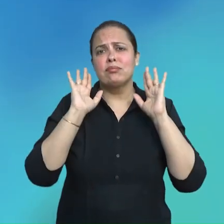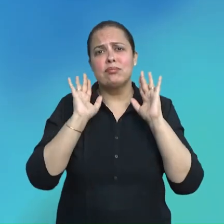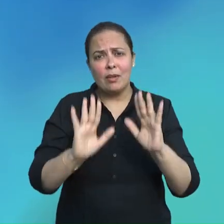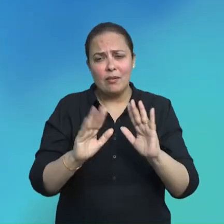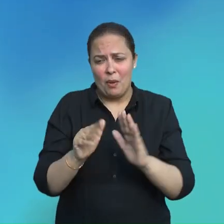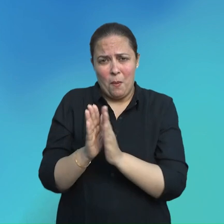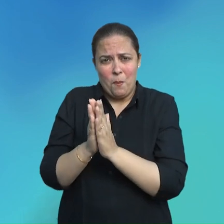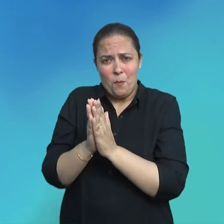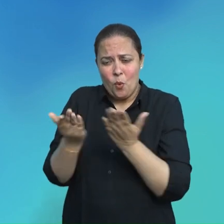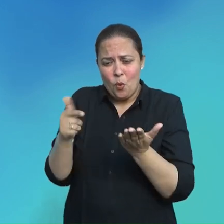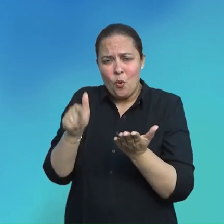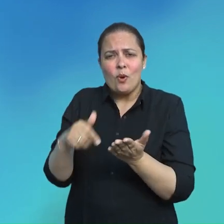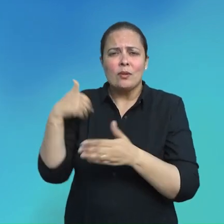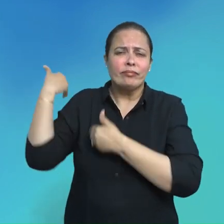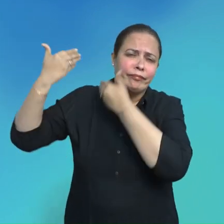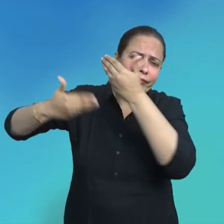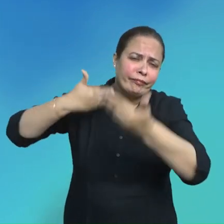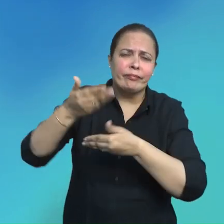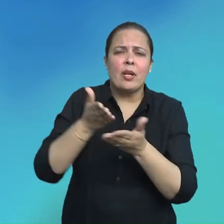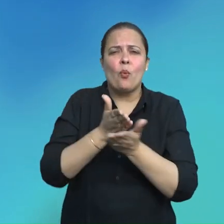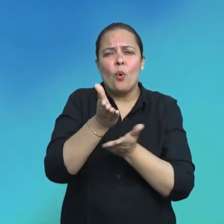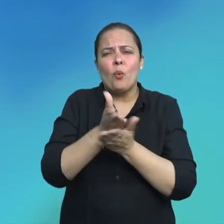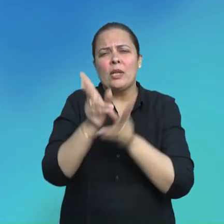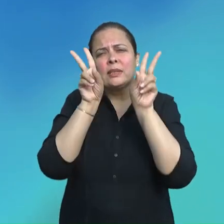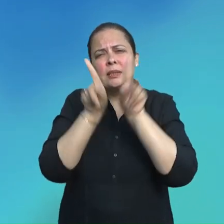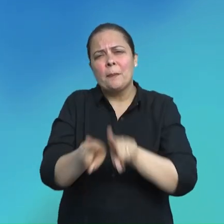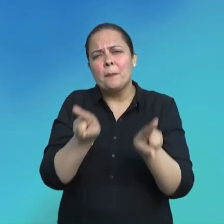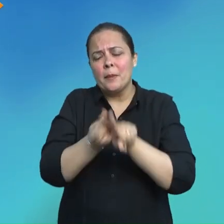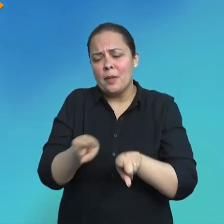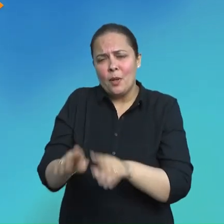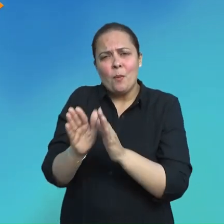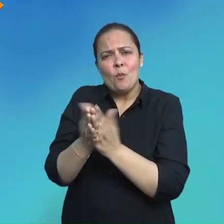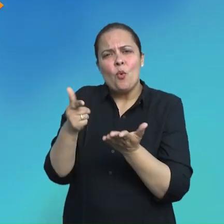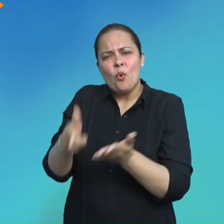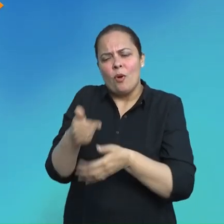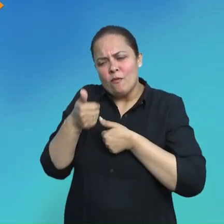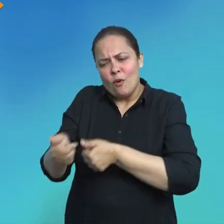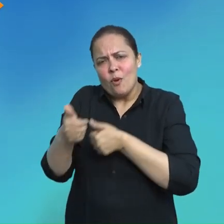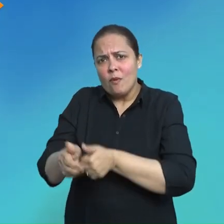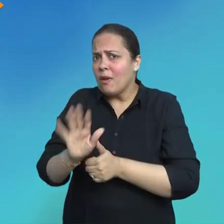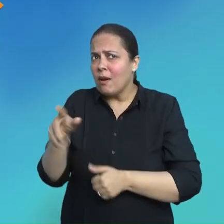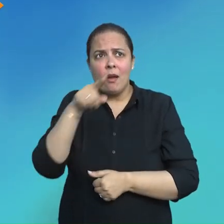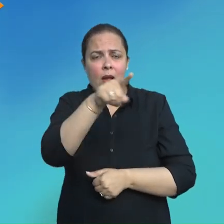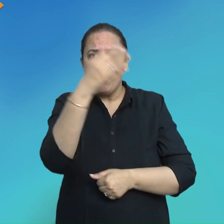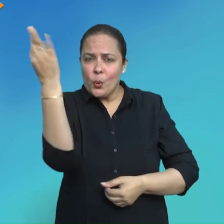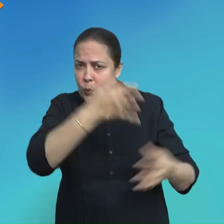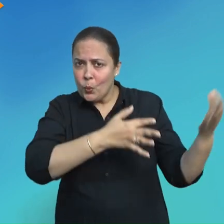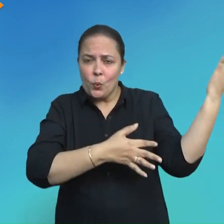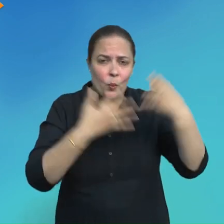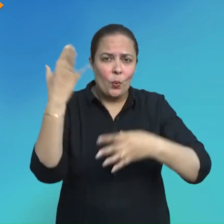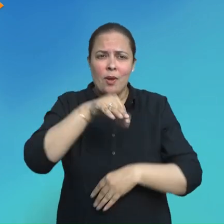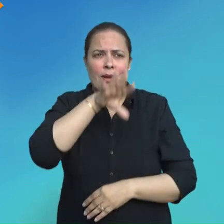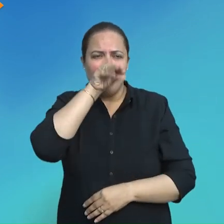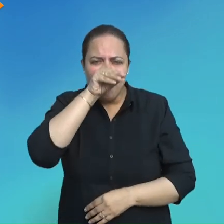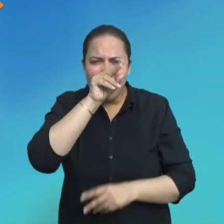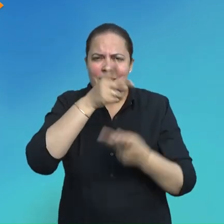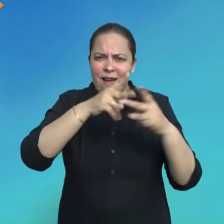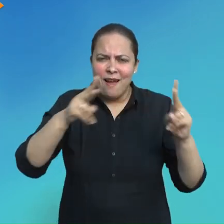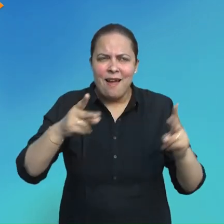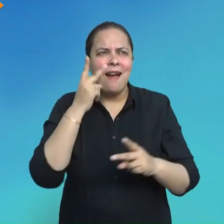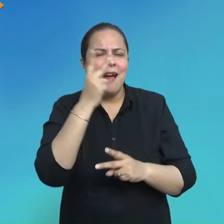beyond the scope of traditional textbooks. With their animated forms and illustrations, these videos are particularly